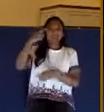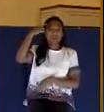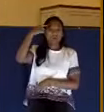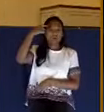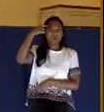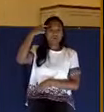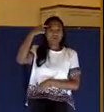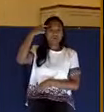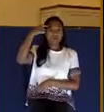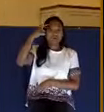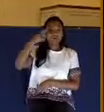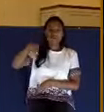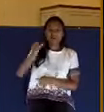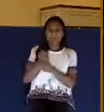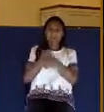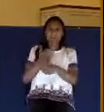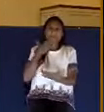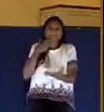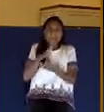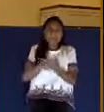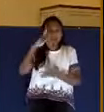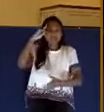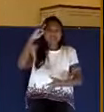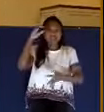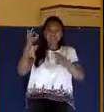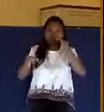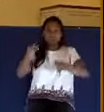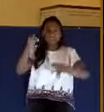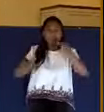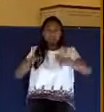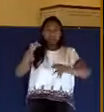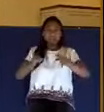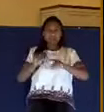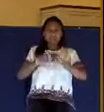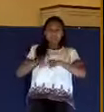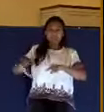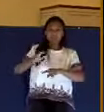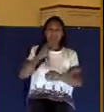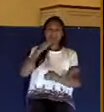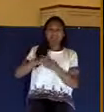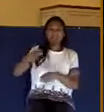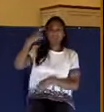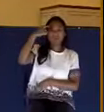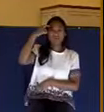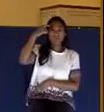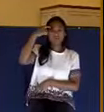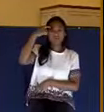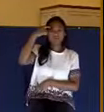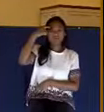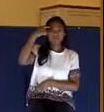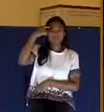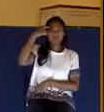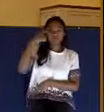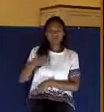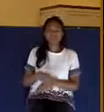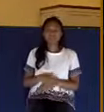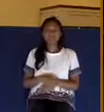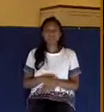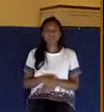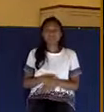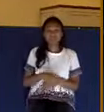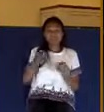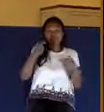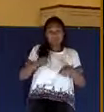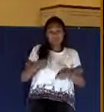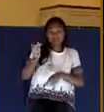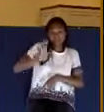You are making wrong judgments based on evil thoughts. And that happened back then, and it's happened